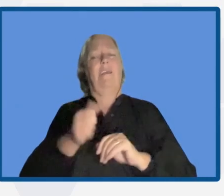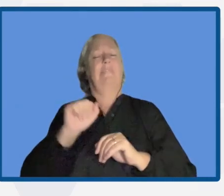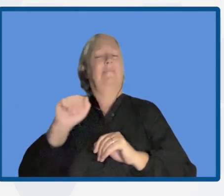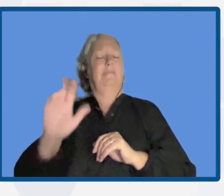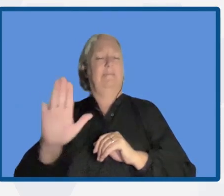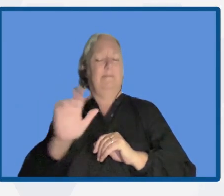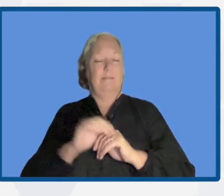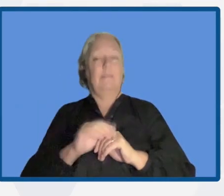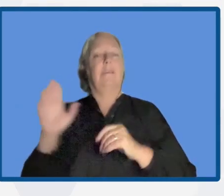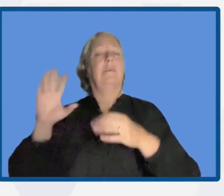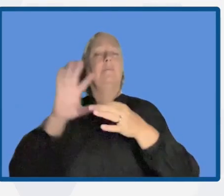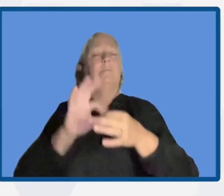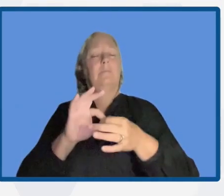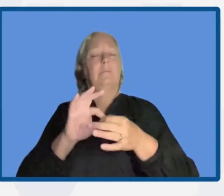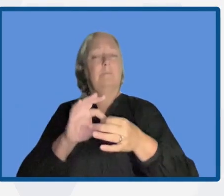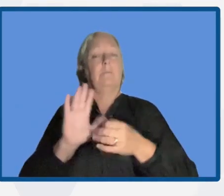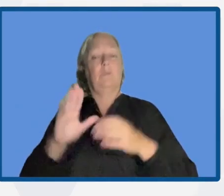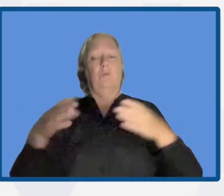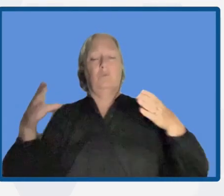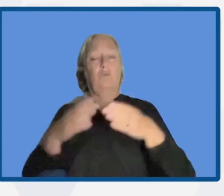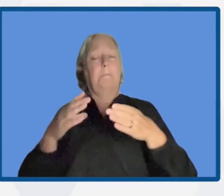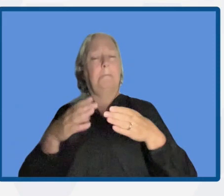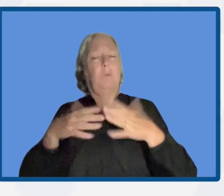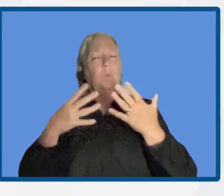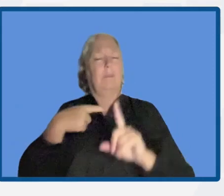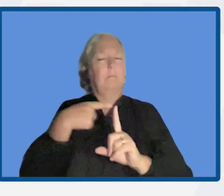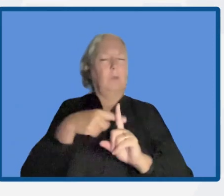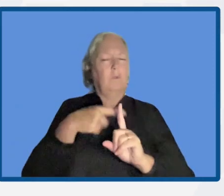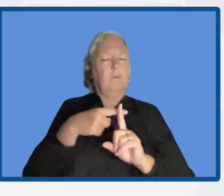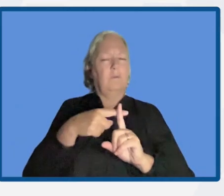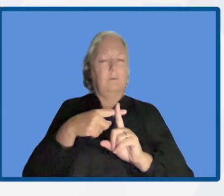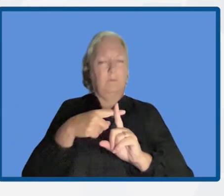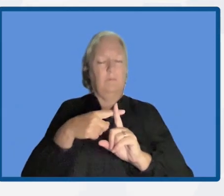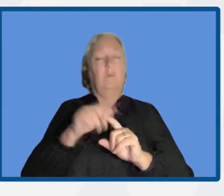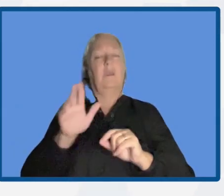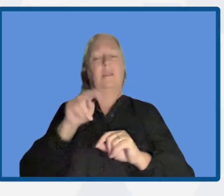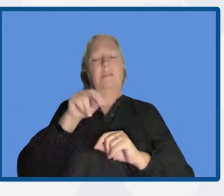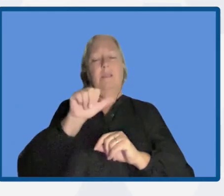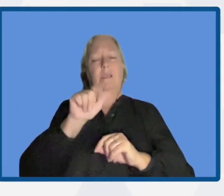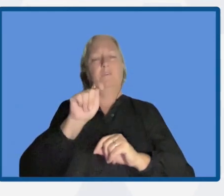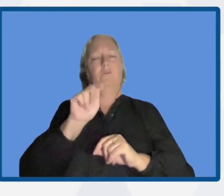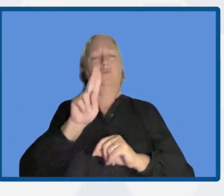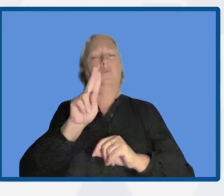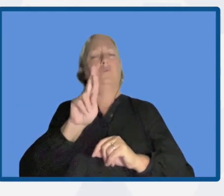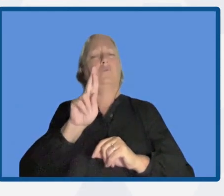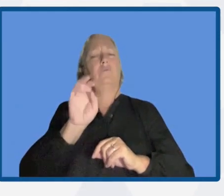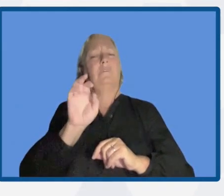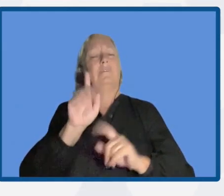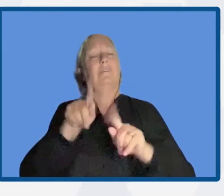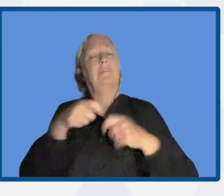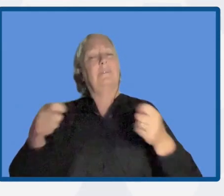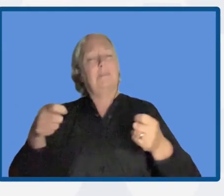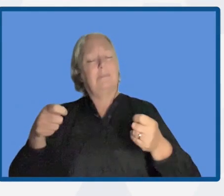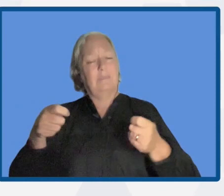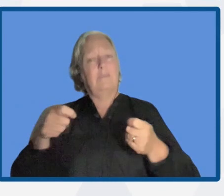to the possible co-benefits of nature-based solutions that could provide